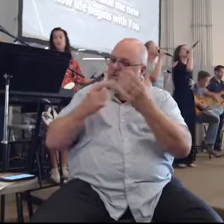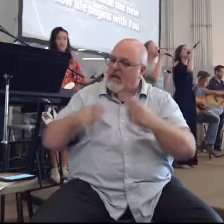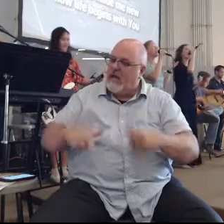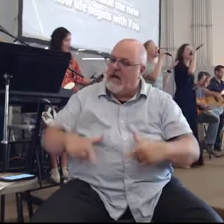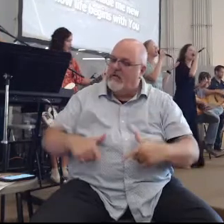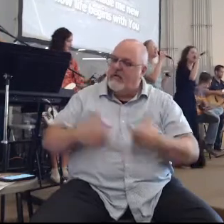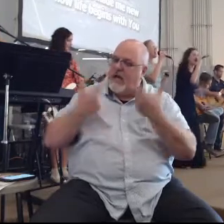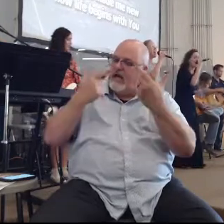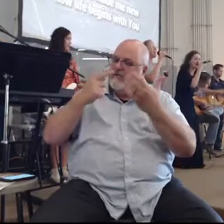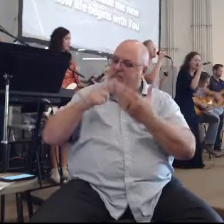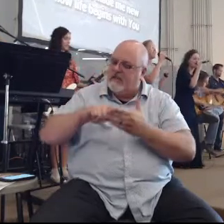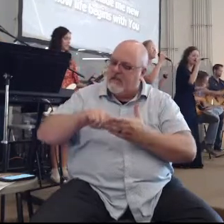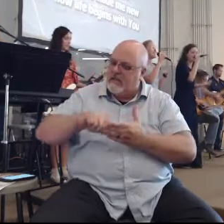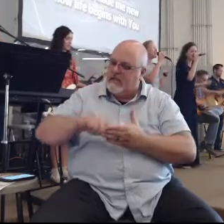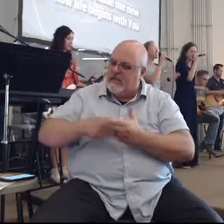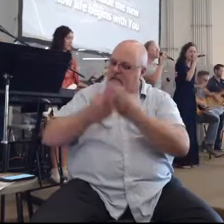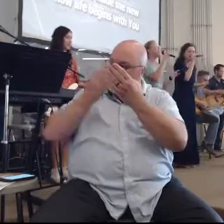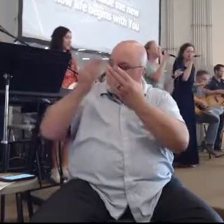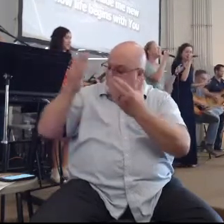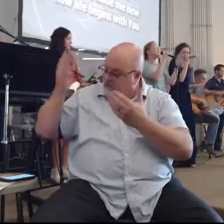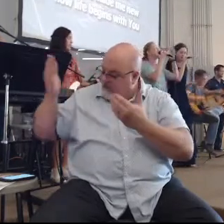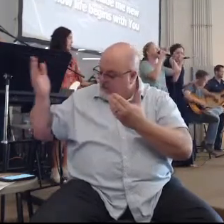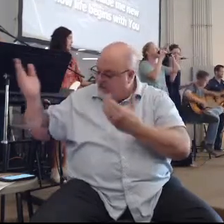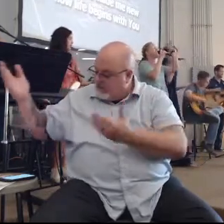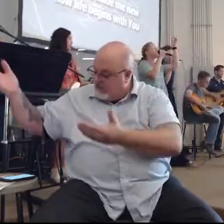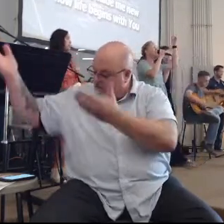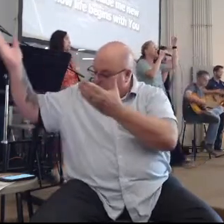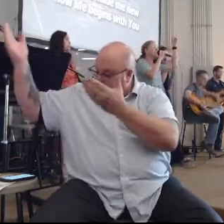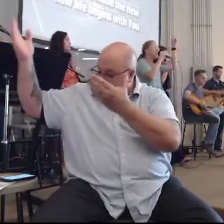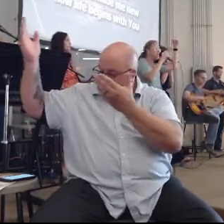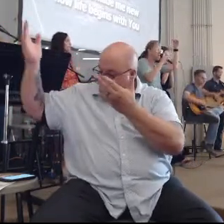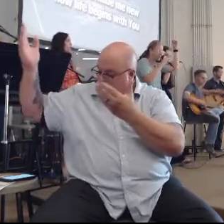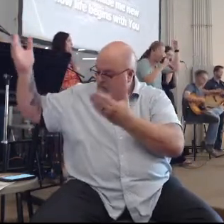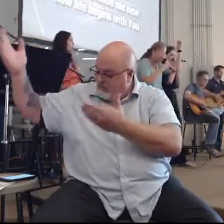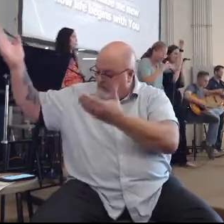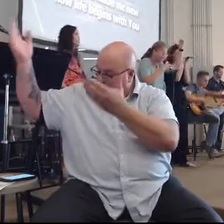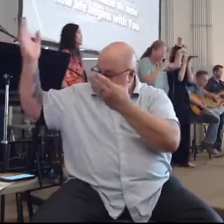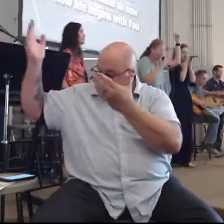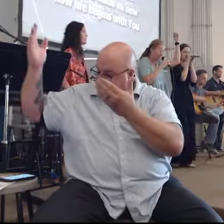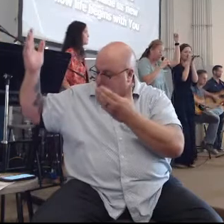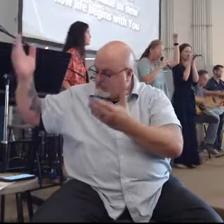new now life, this is true.